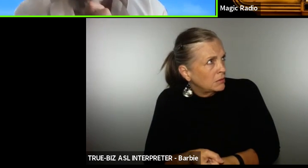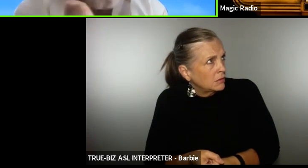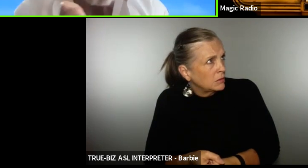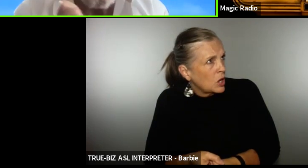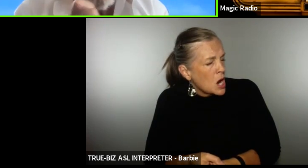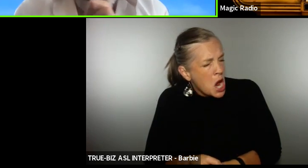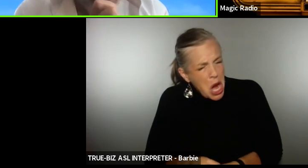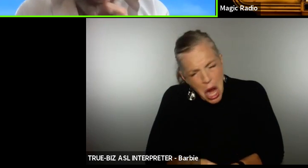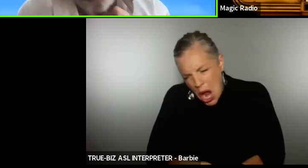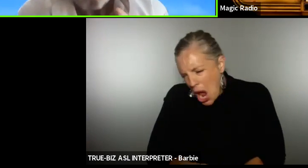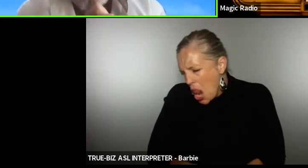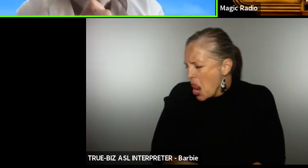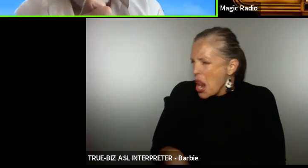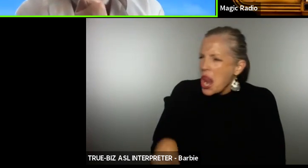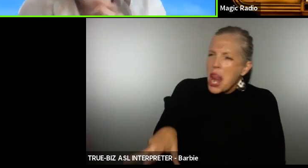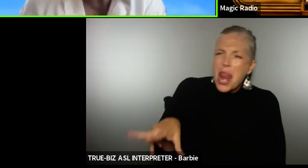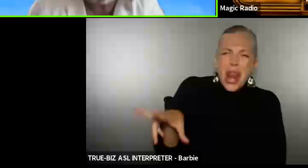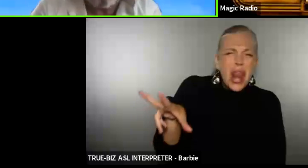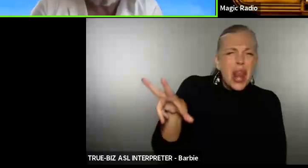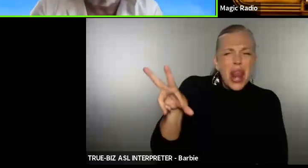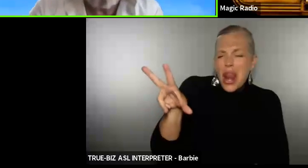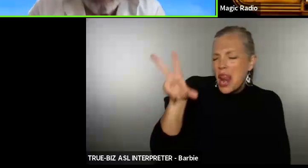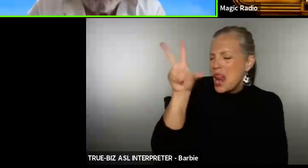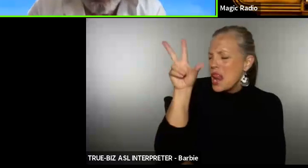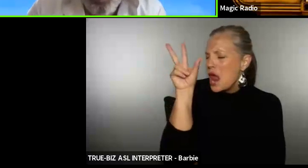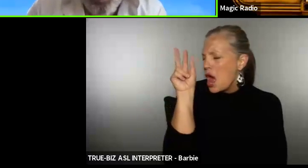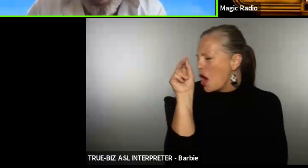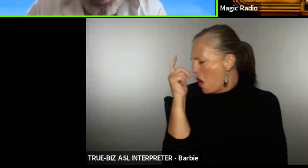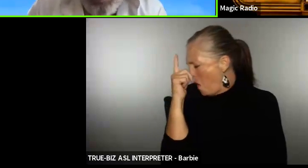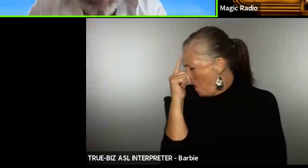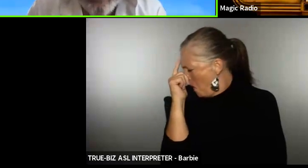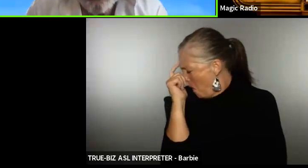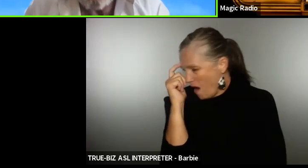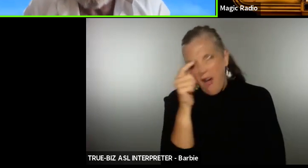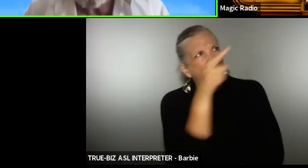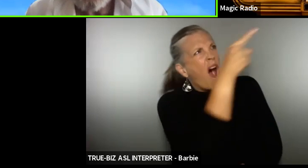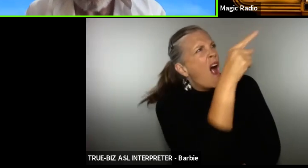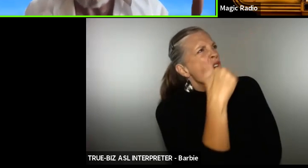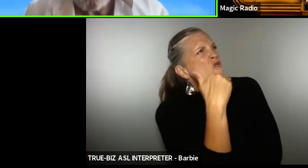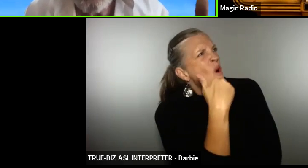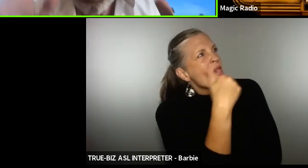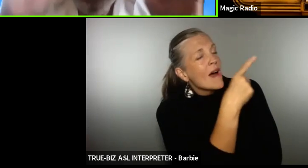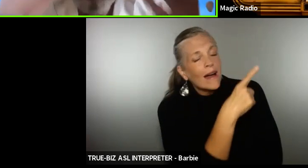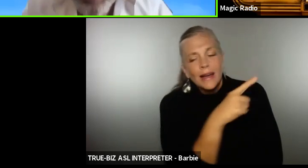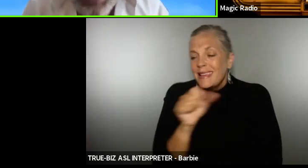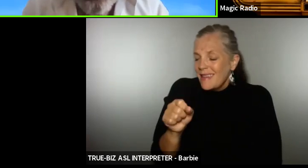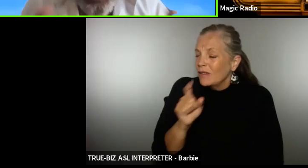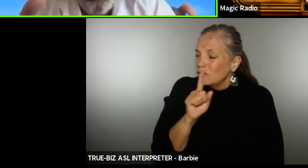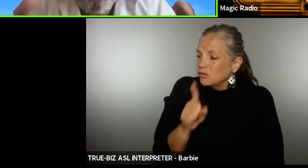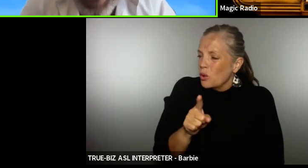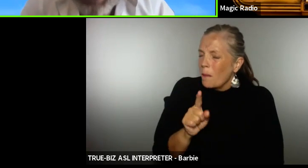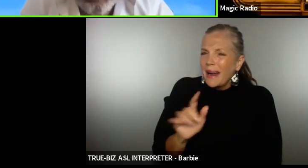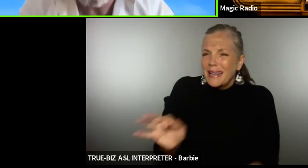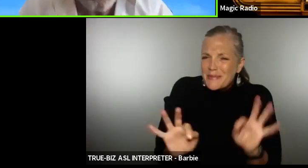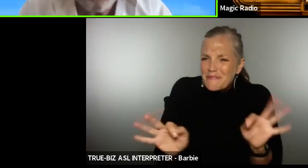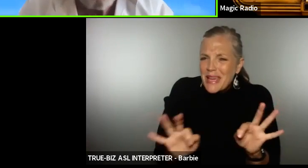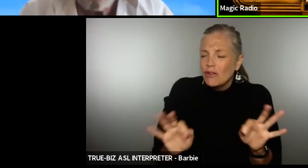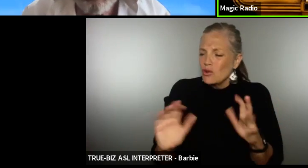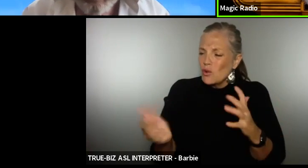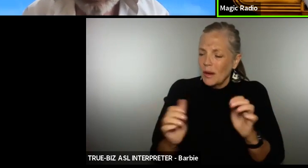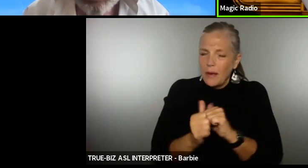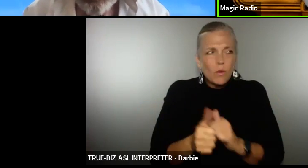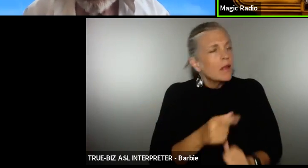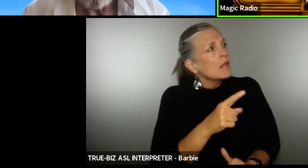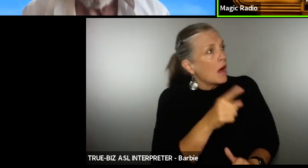no they won't you're lying all right all right yes they will but that's so meager if you compare it with